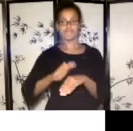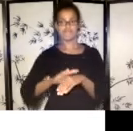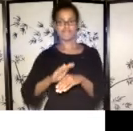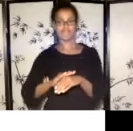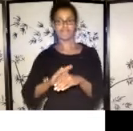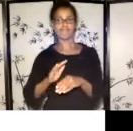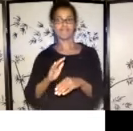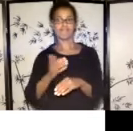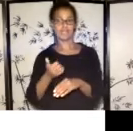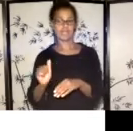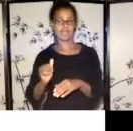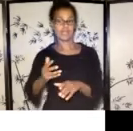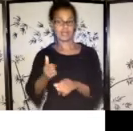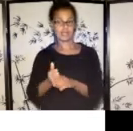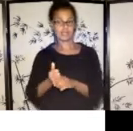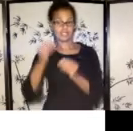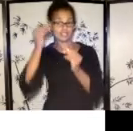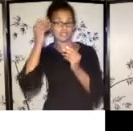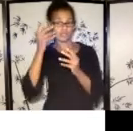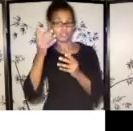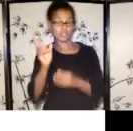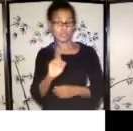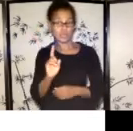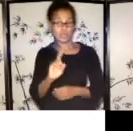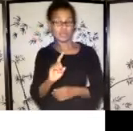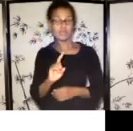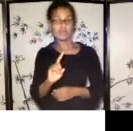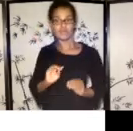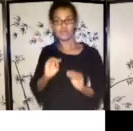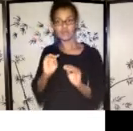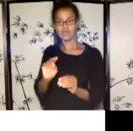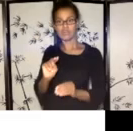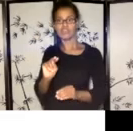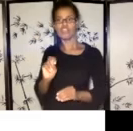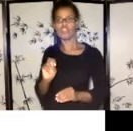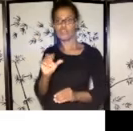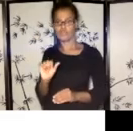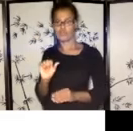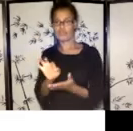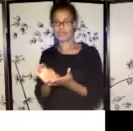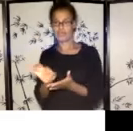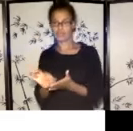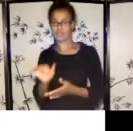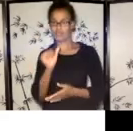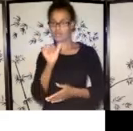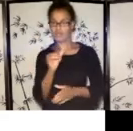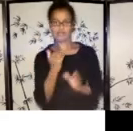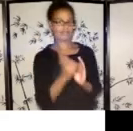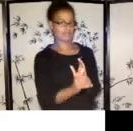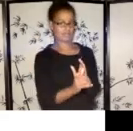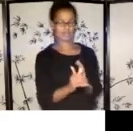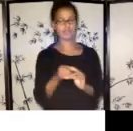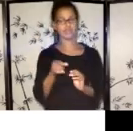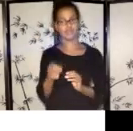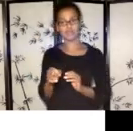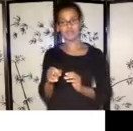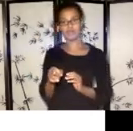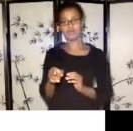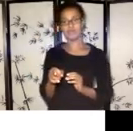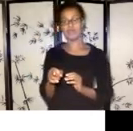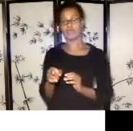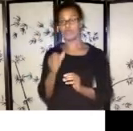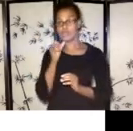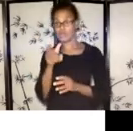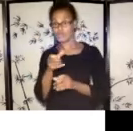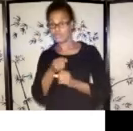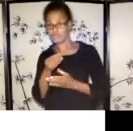We don't email you like a personal email. If you did not receive a grant or if you did receive a grant, we can